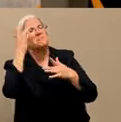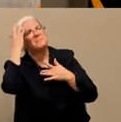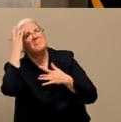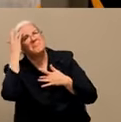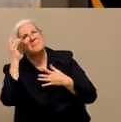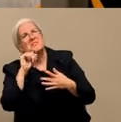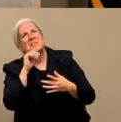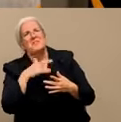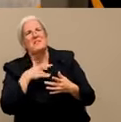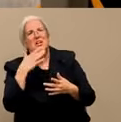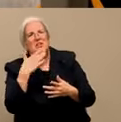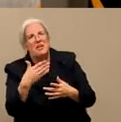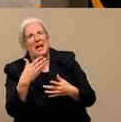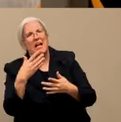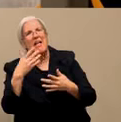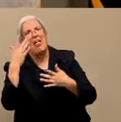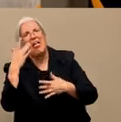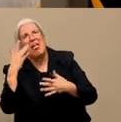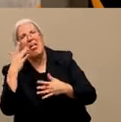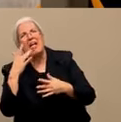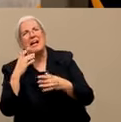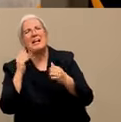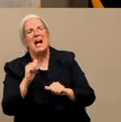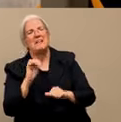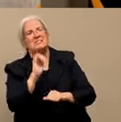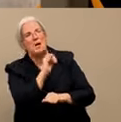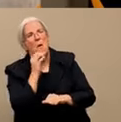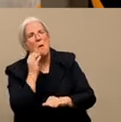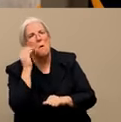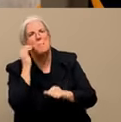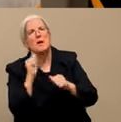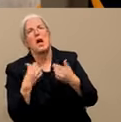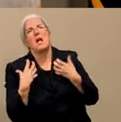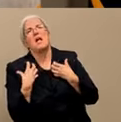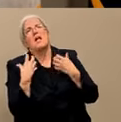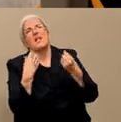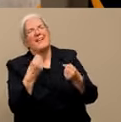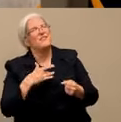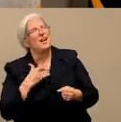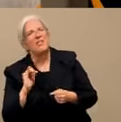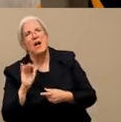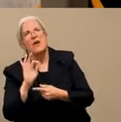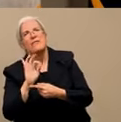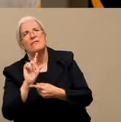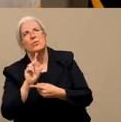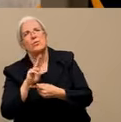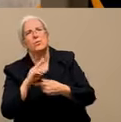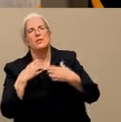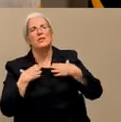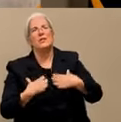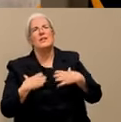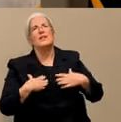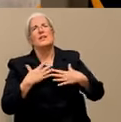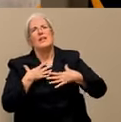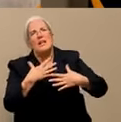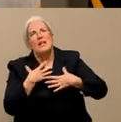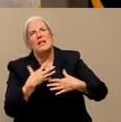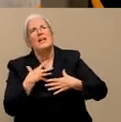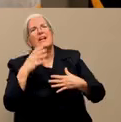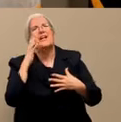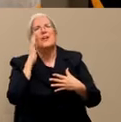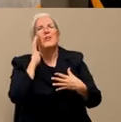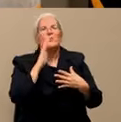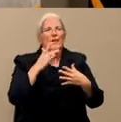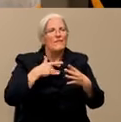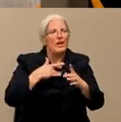you have your regular illness, you know, if you think of influenza and other respiratory diseases, you have fever, you have a